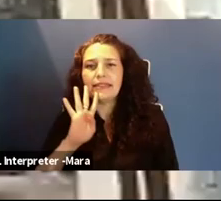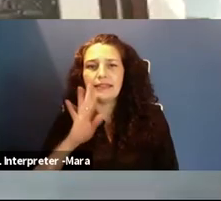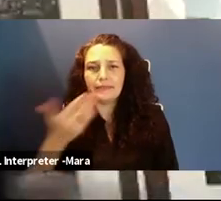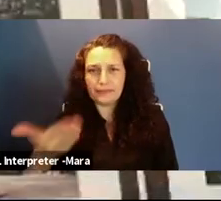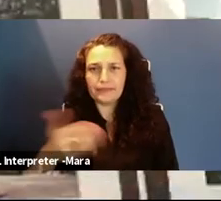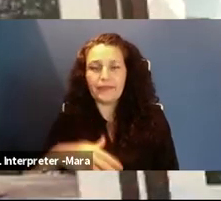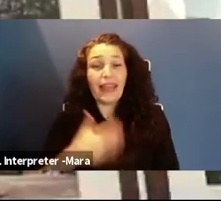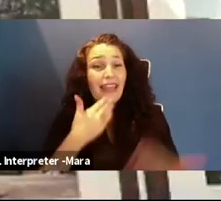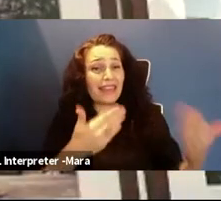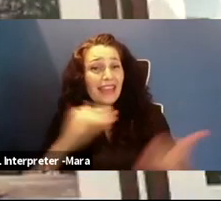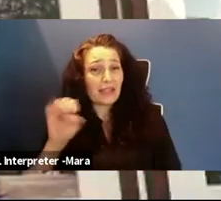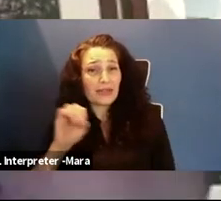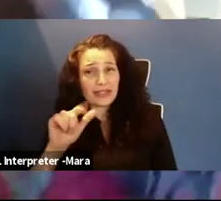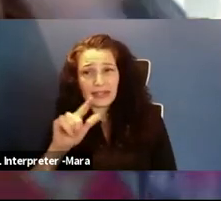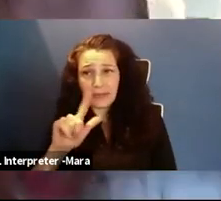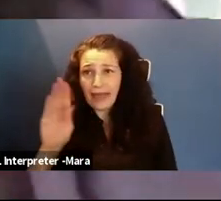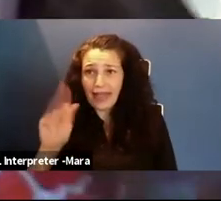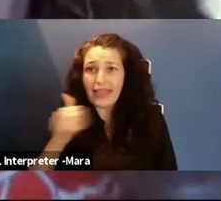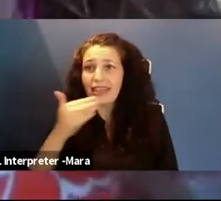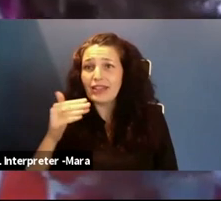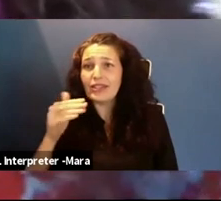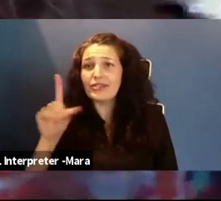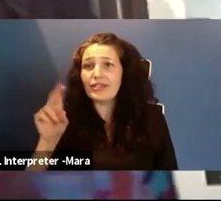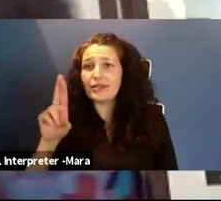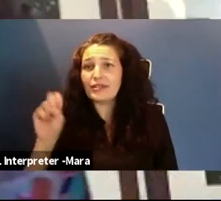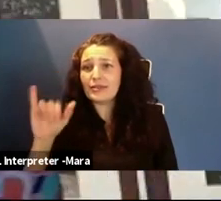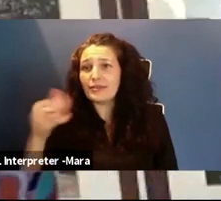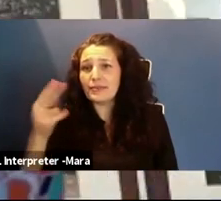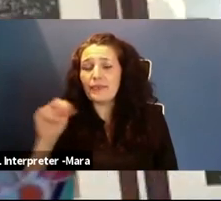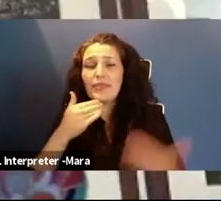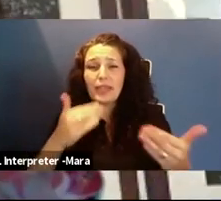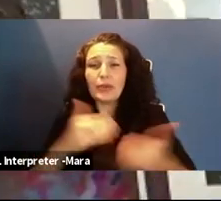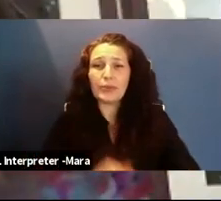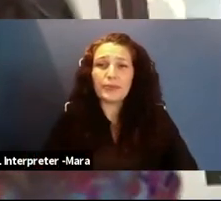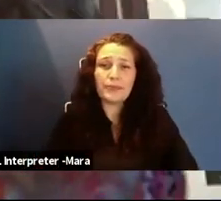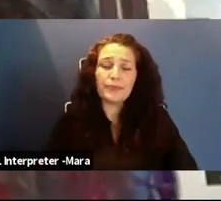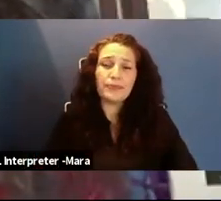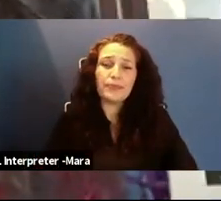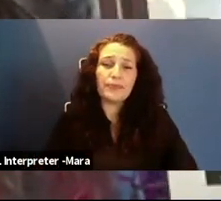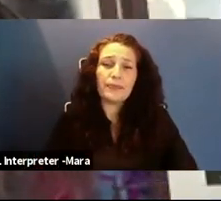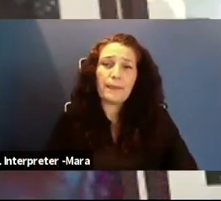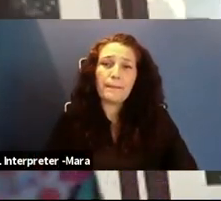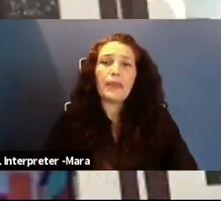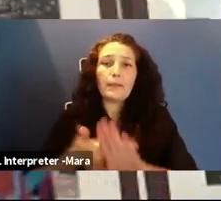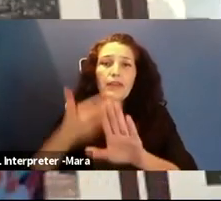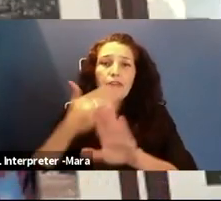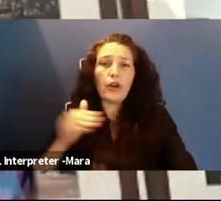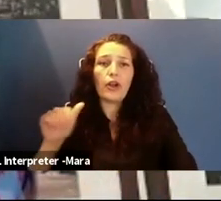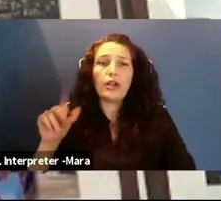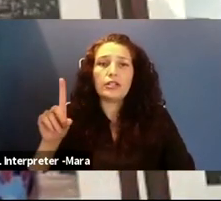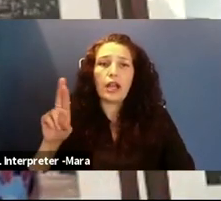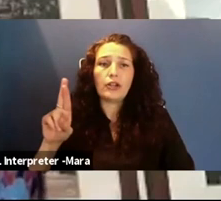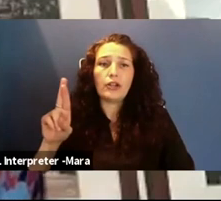Thank you so much. And before we bring on Dr. Ashley Pedrosky,